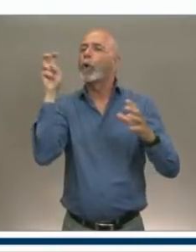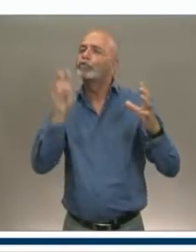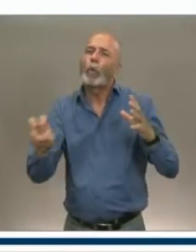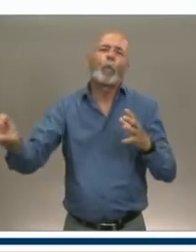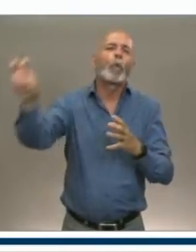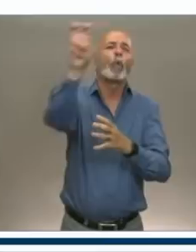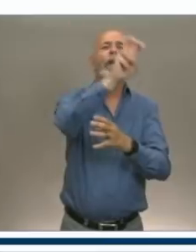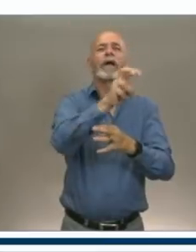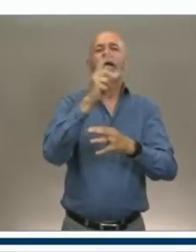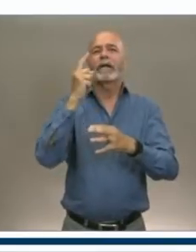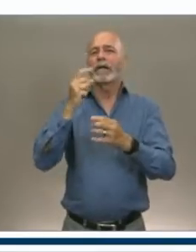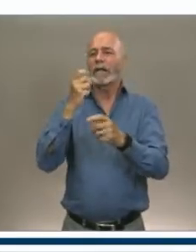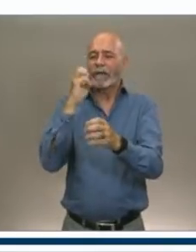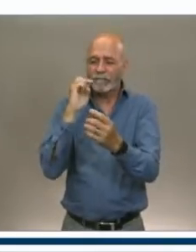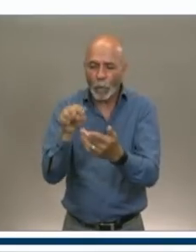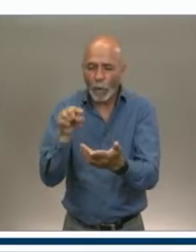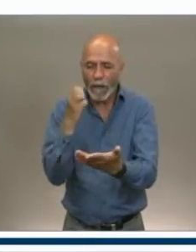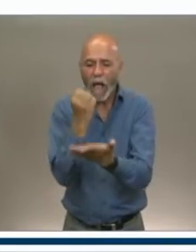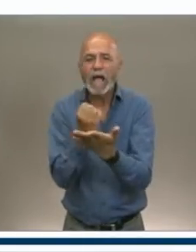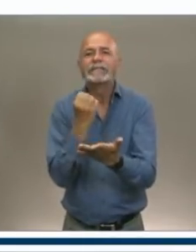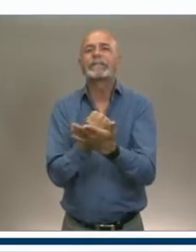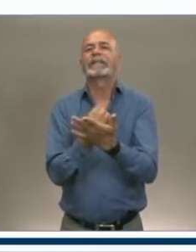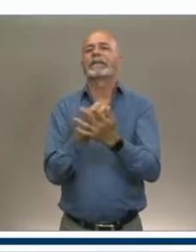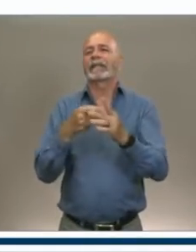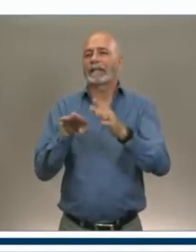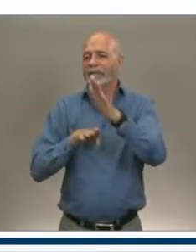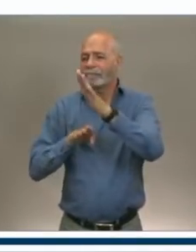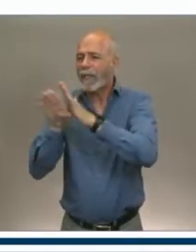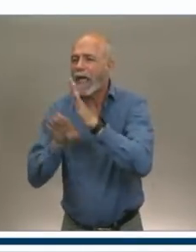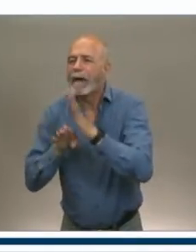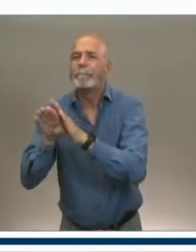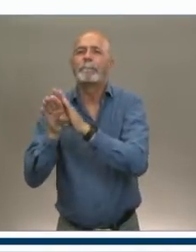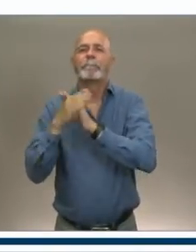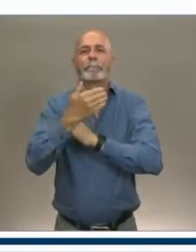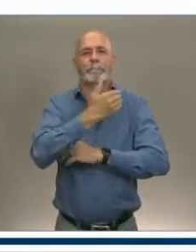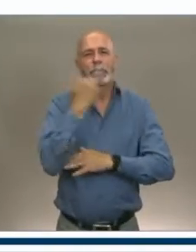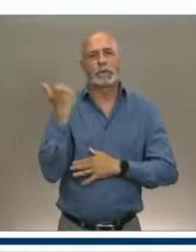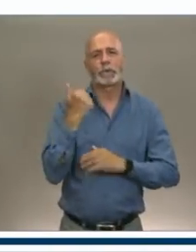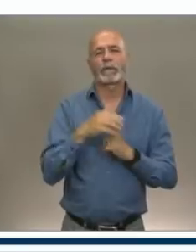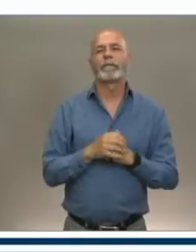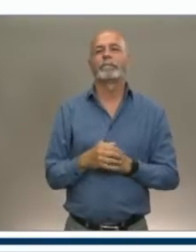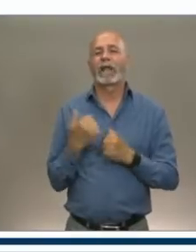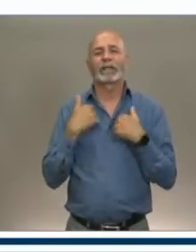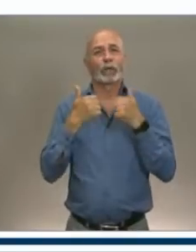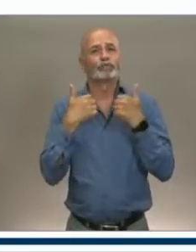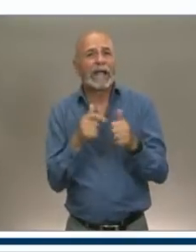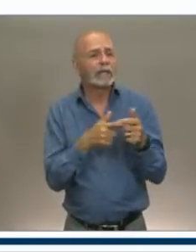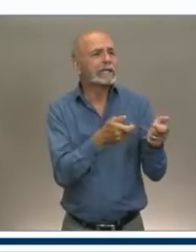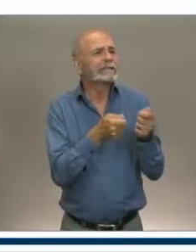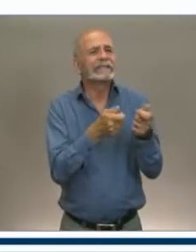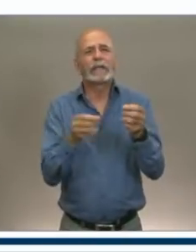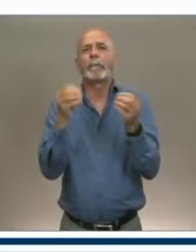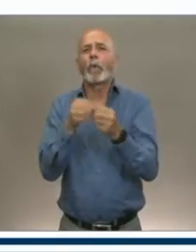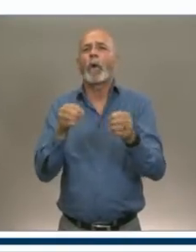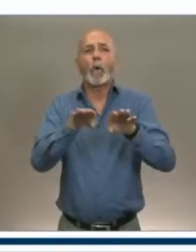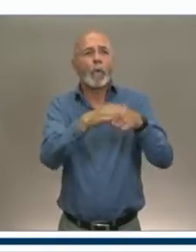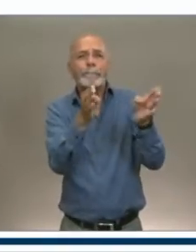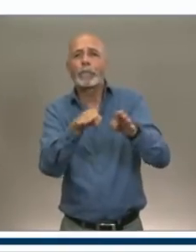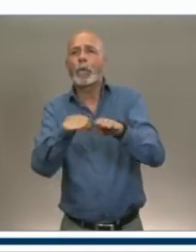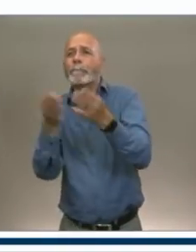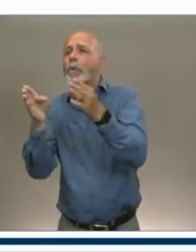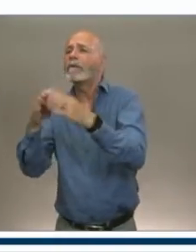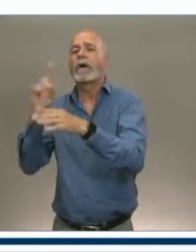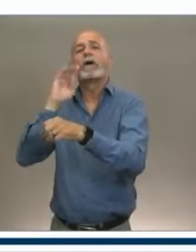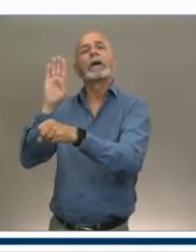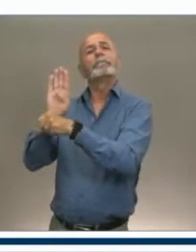province's economic recovery. As we embark on our reopening, we are working with industry to ensure success